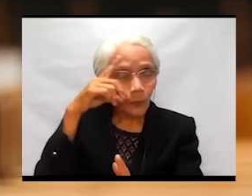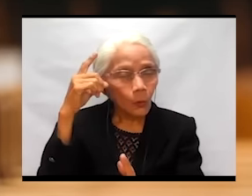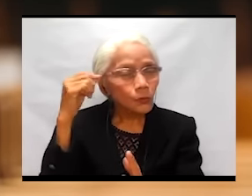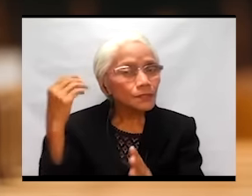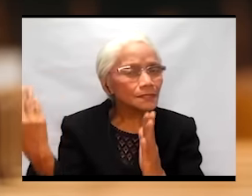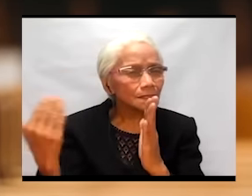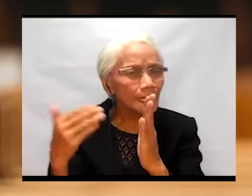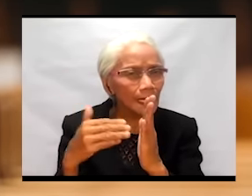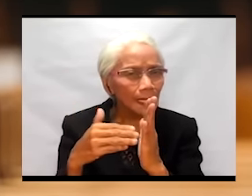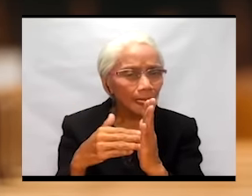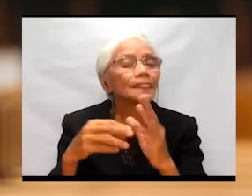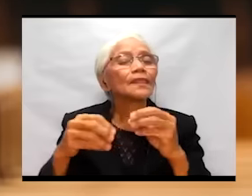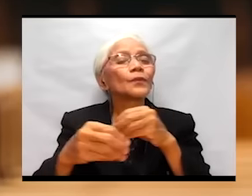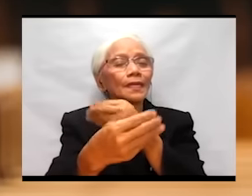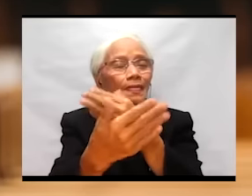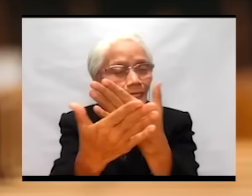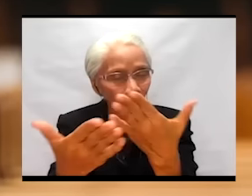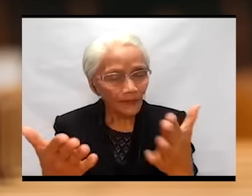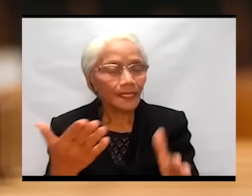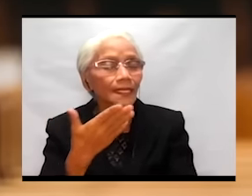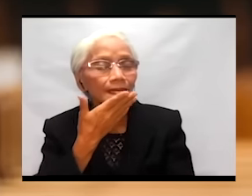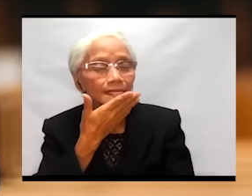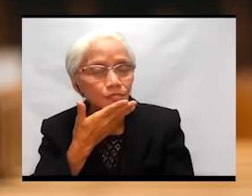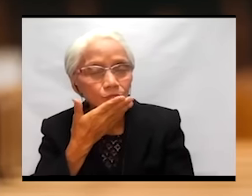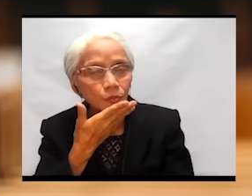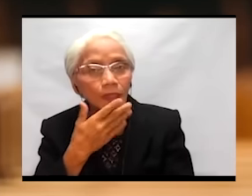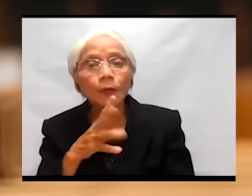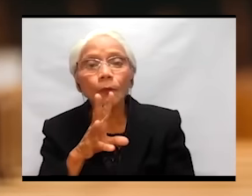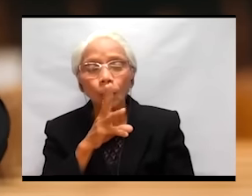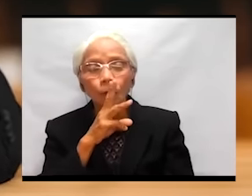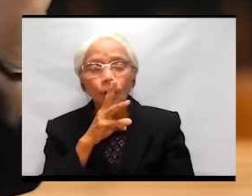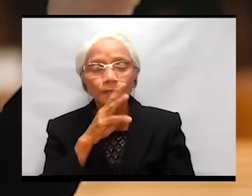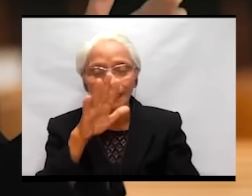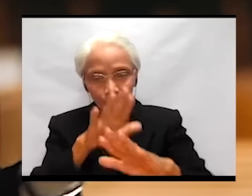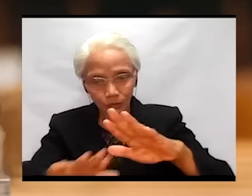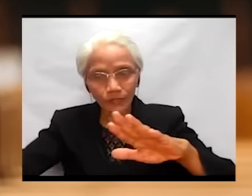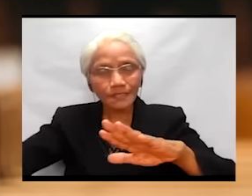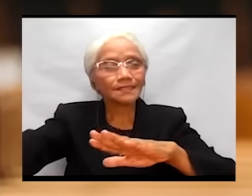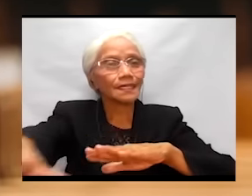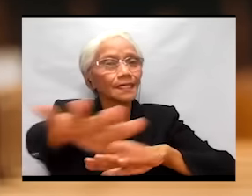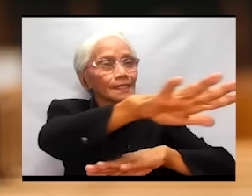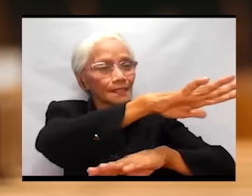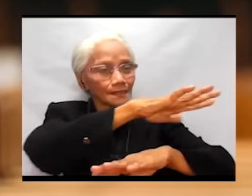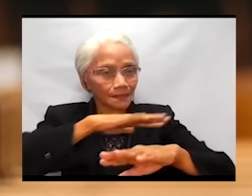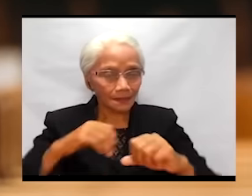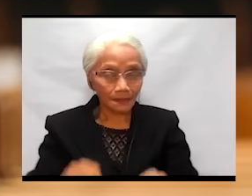in the desert. Then, their journey continued.